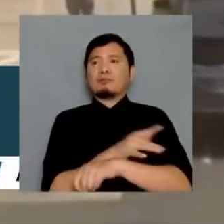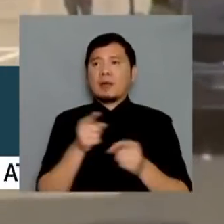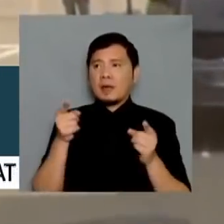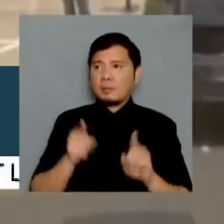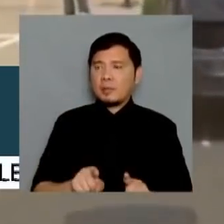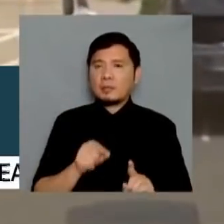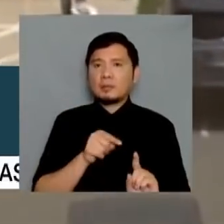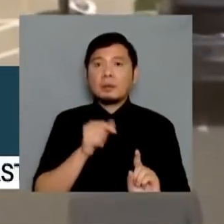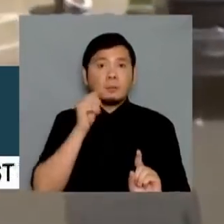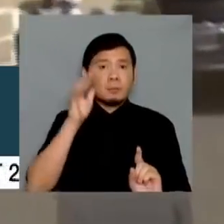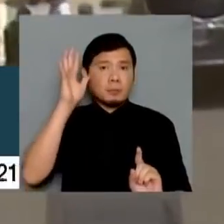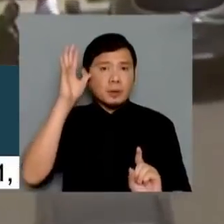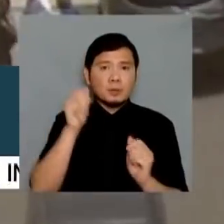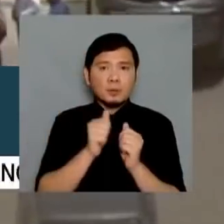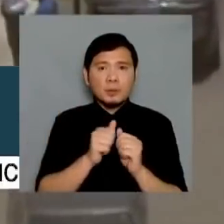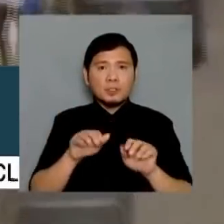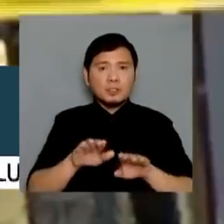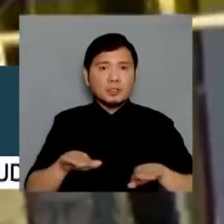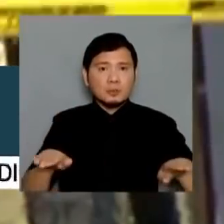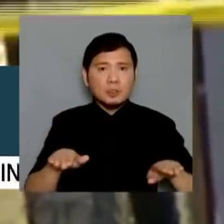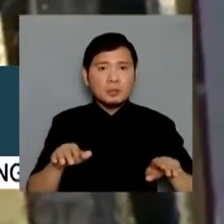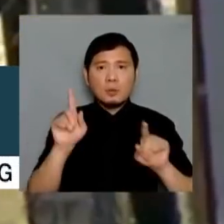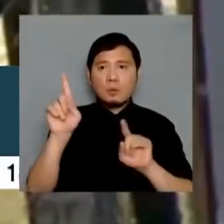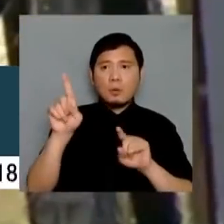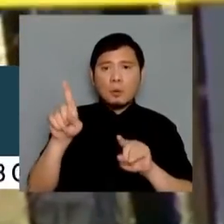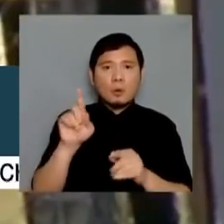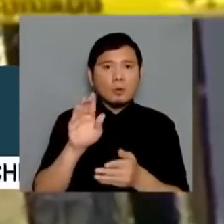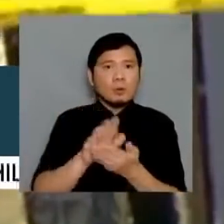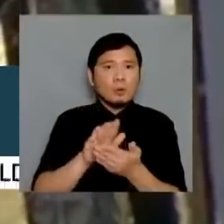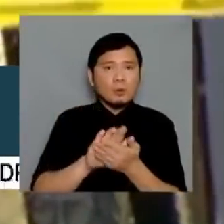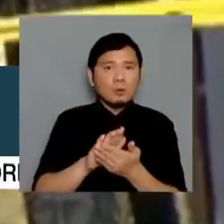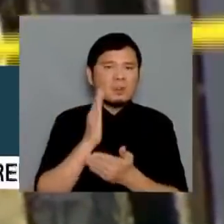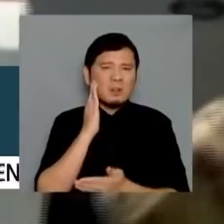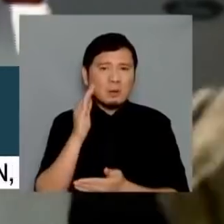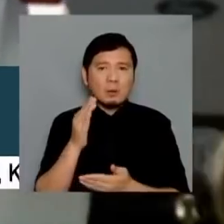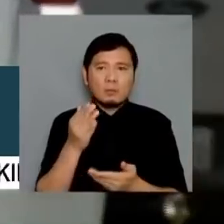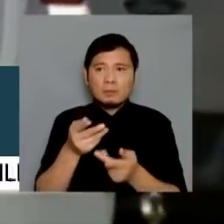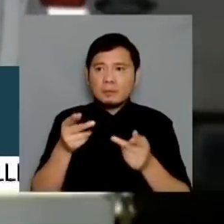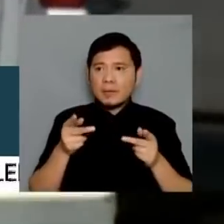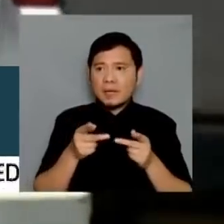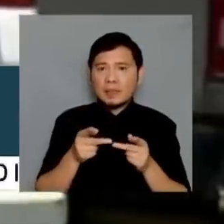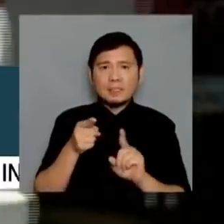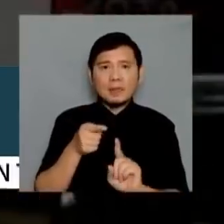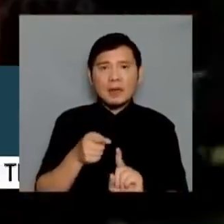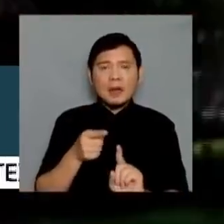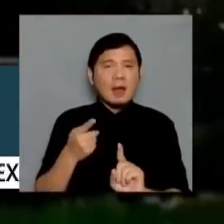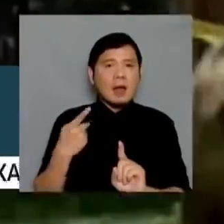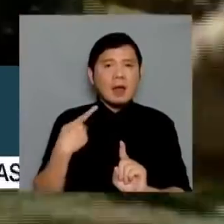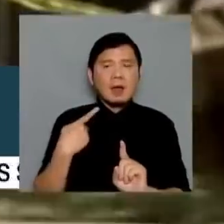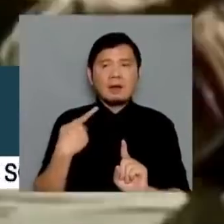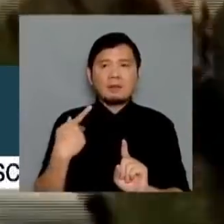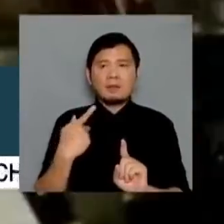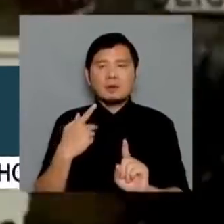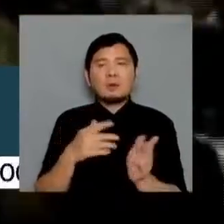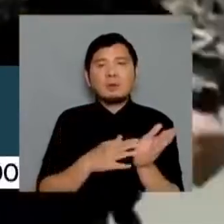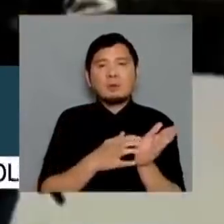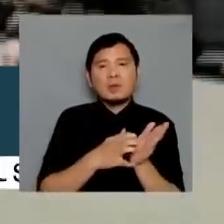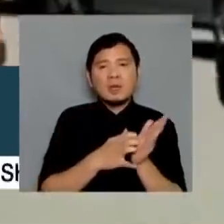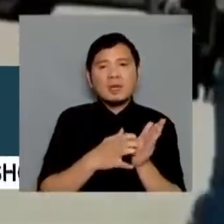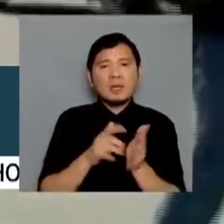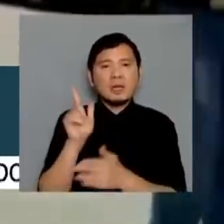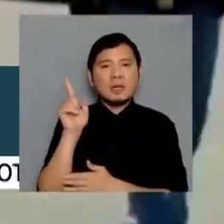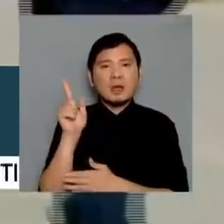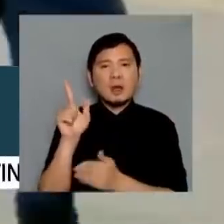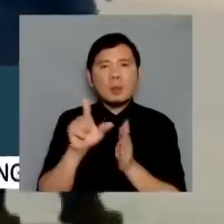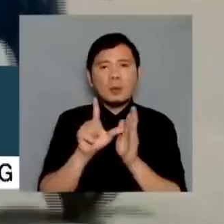you know, with their kids going to schools in areas that they know don't have the best gun laws. They've seen it happen